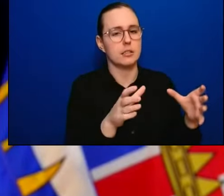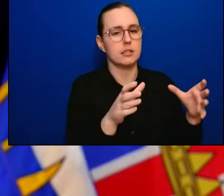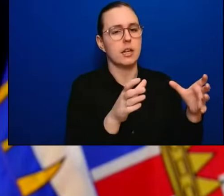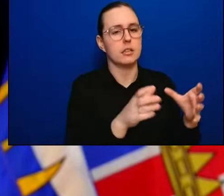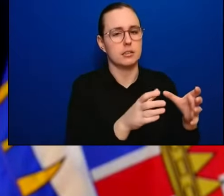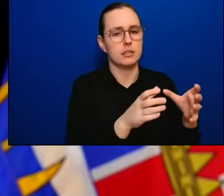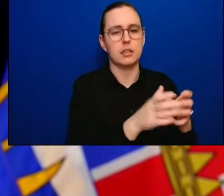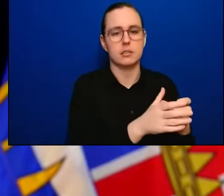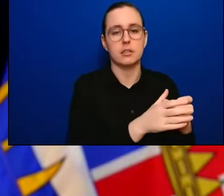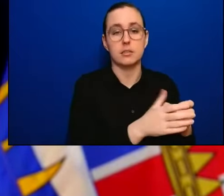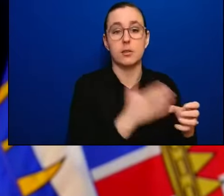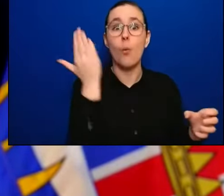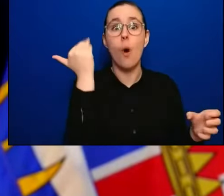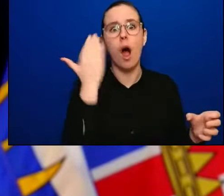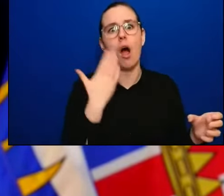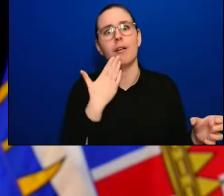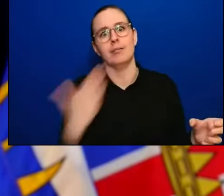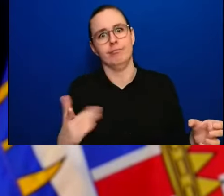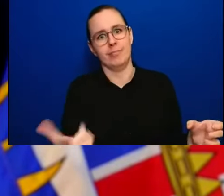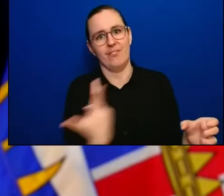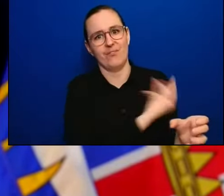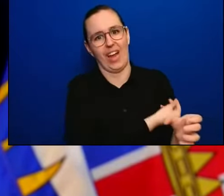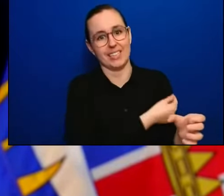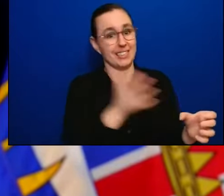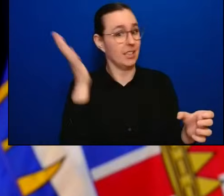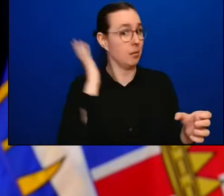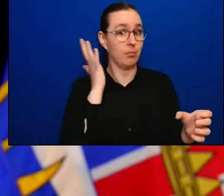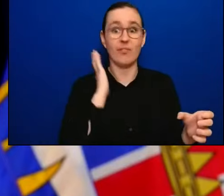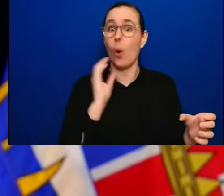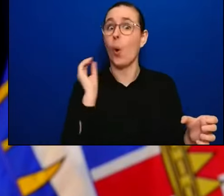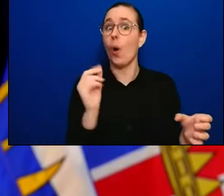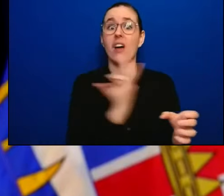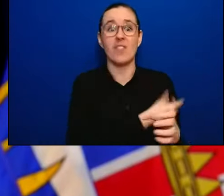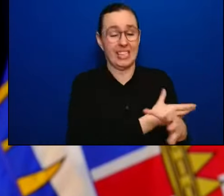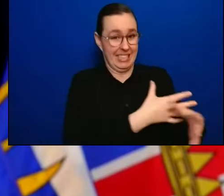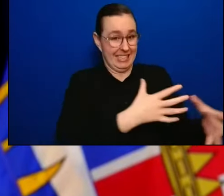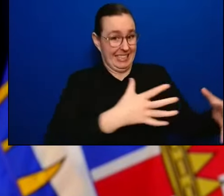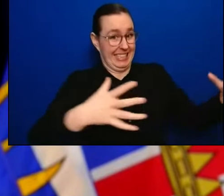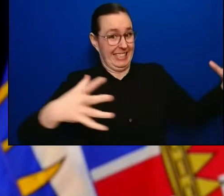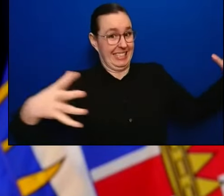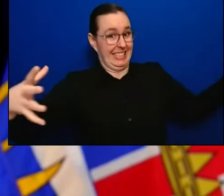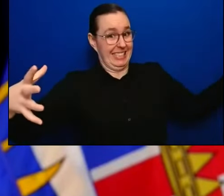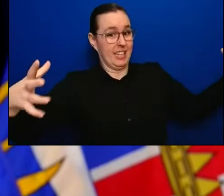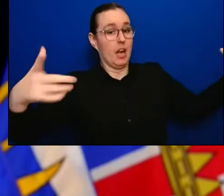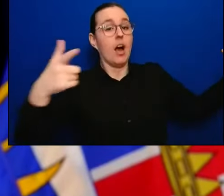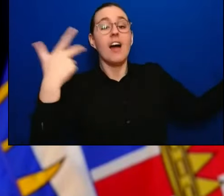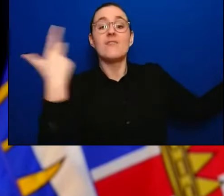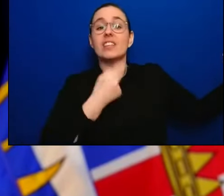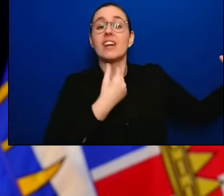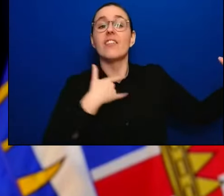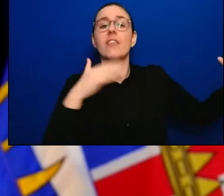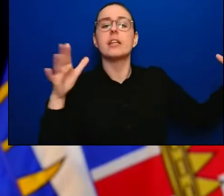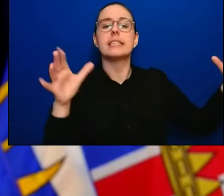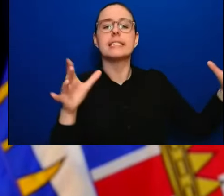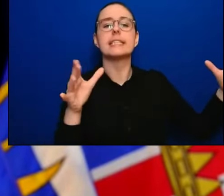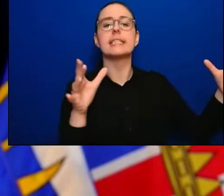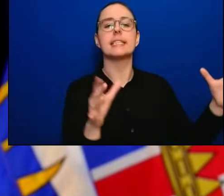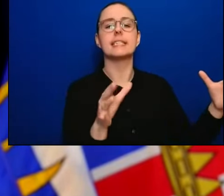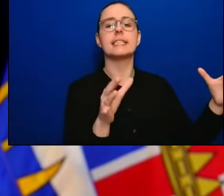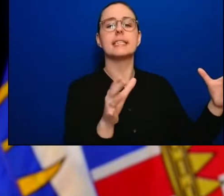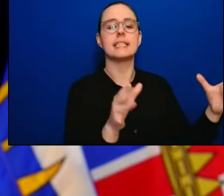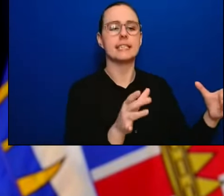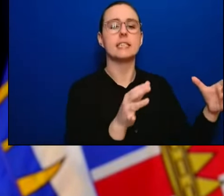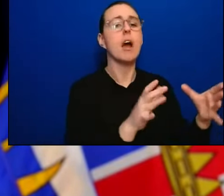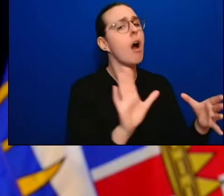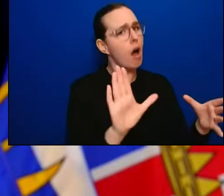know that there are other risks in our community that we all need to pay attention to. And the measures that we're taking are ones that protect